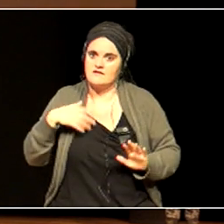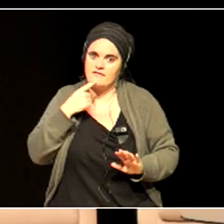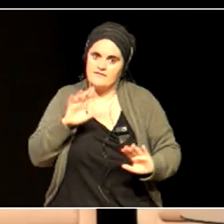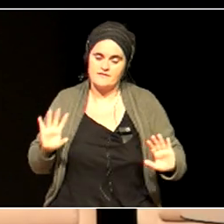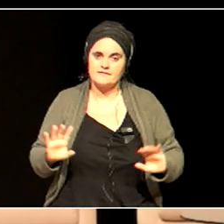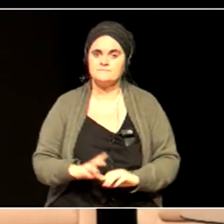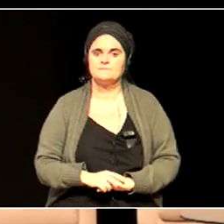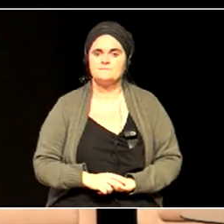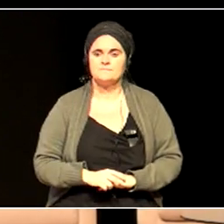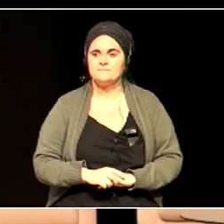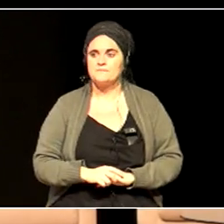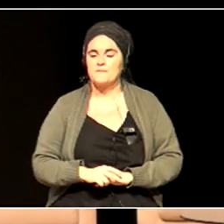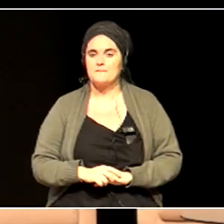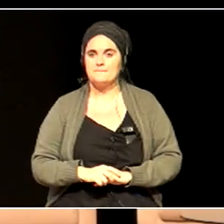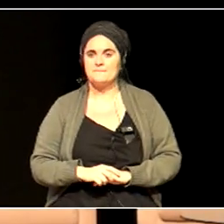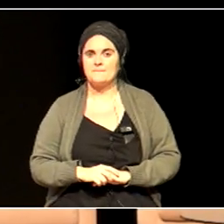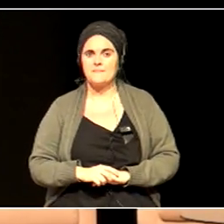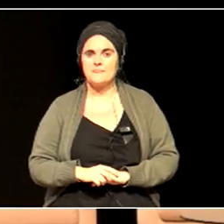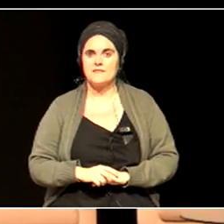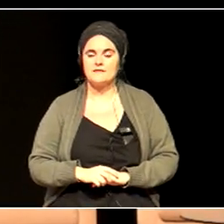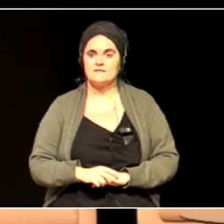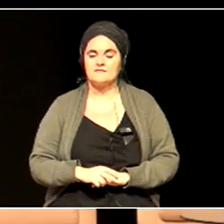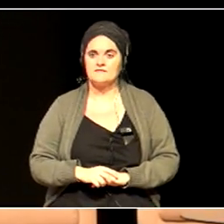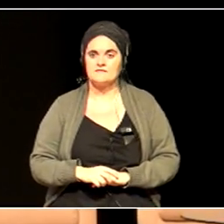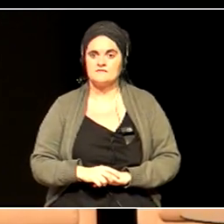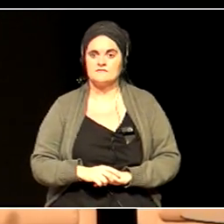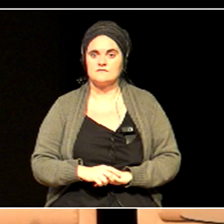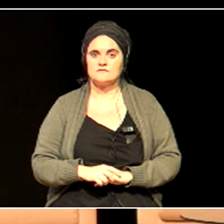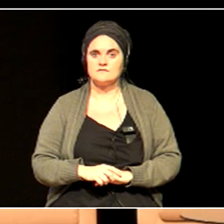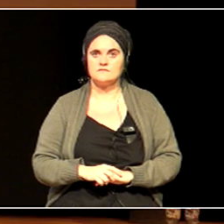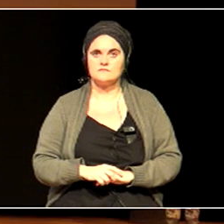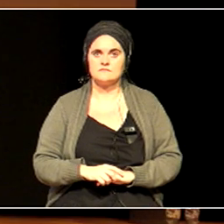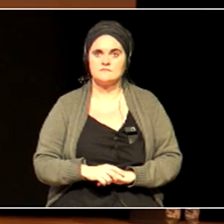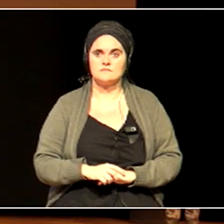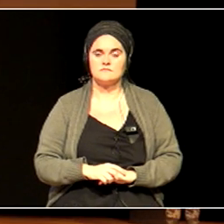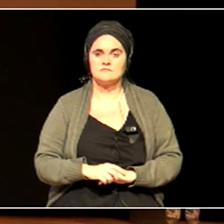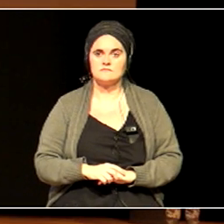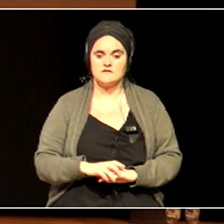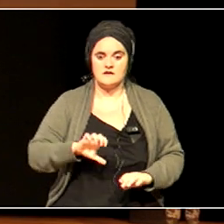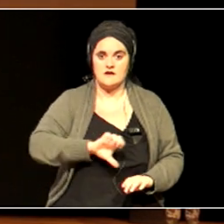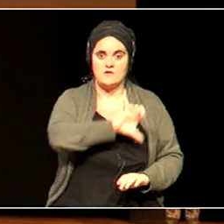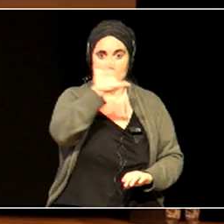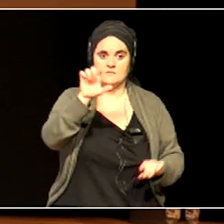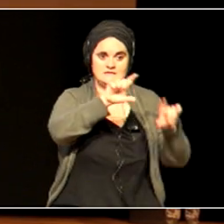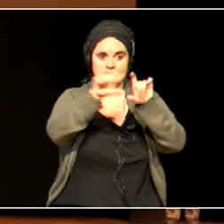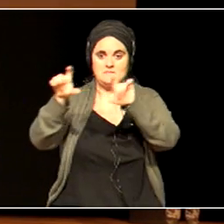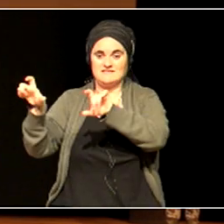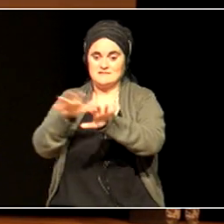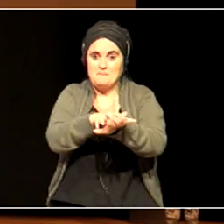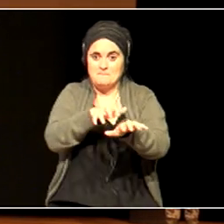The majority of European firms, companies, have no carbon reduction